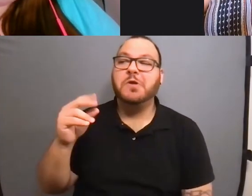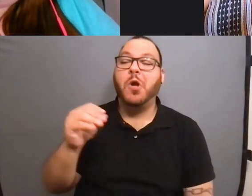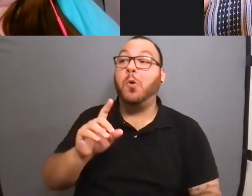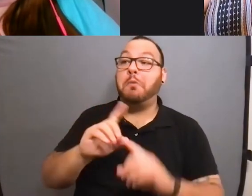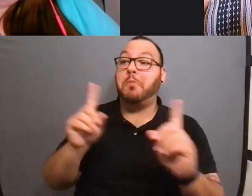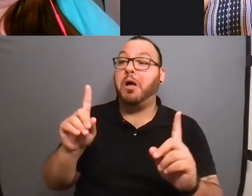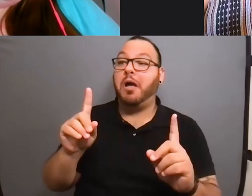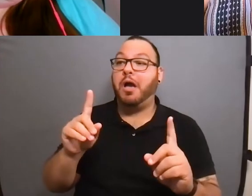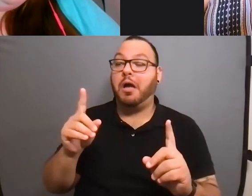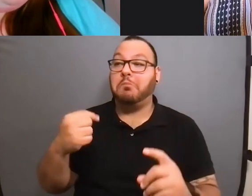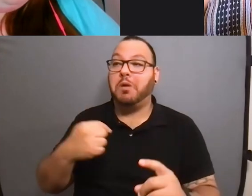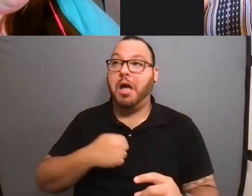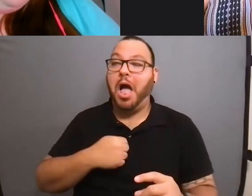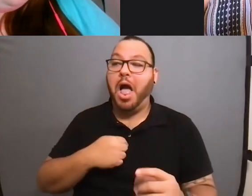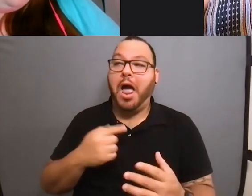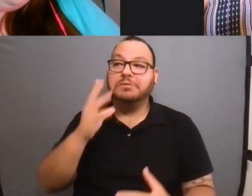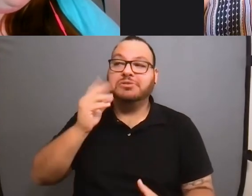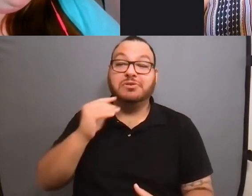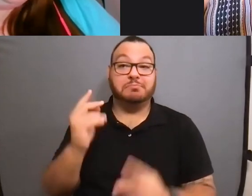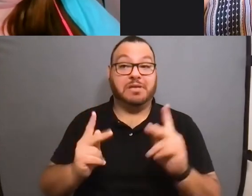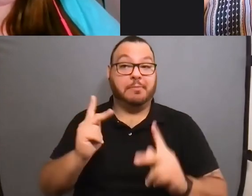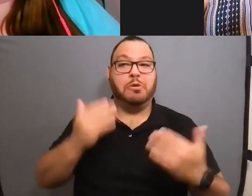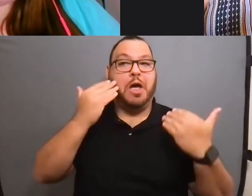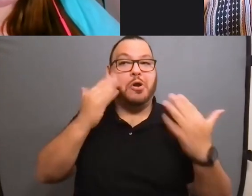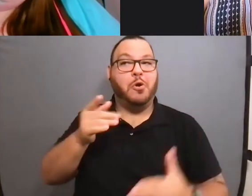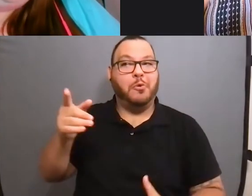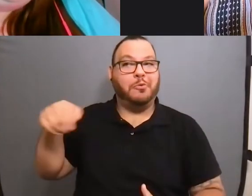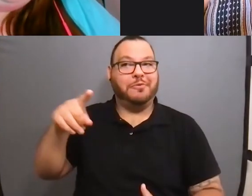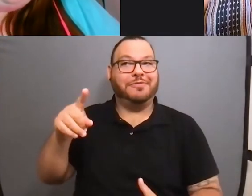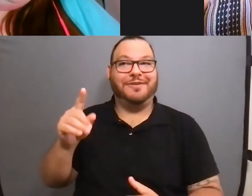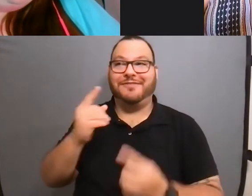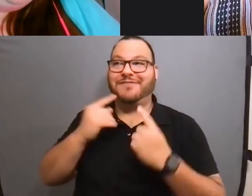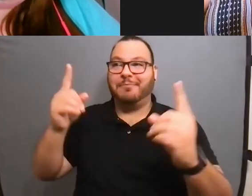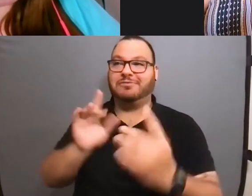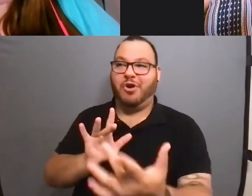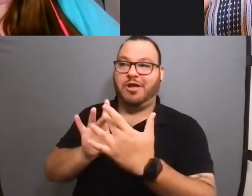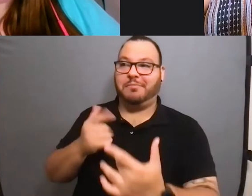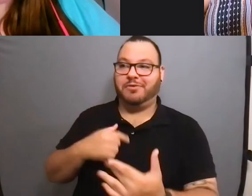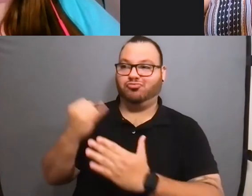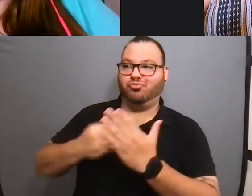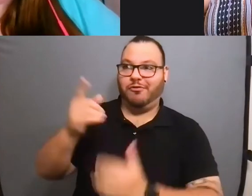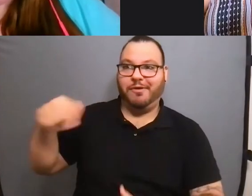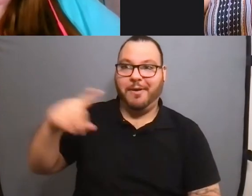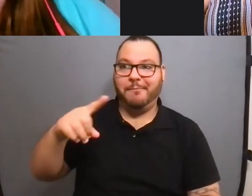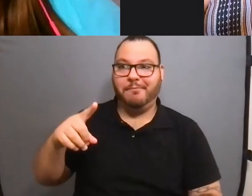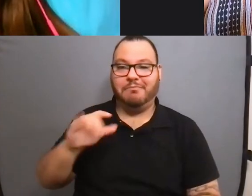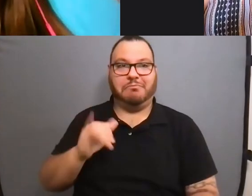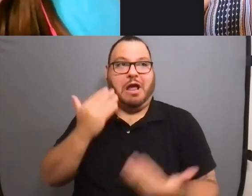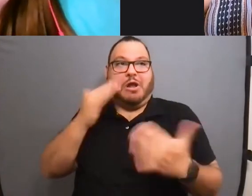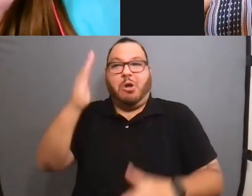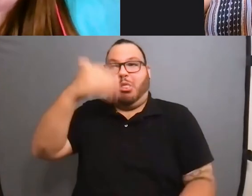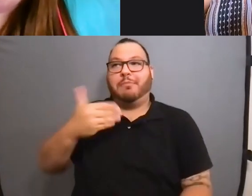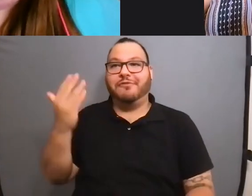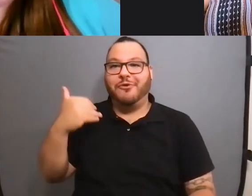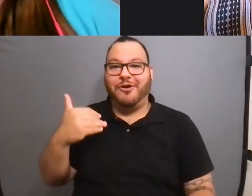people that I didn't realize were famous, um, contact me to have them drawn and that's pretty neat when you find it out later. So,